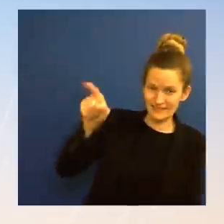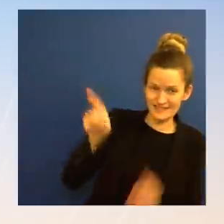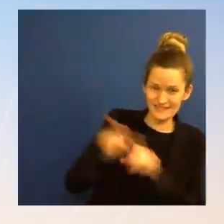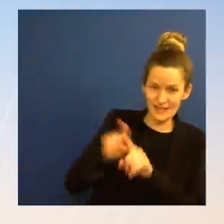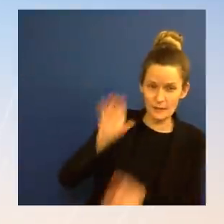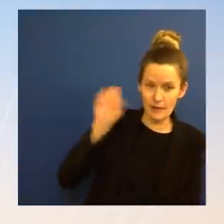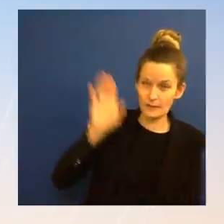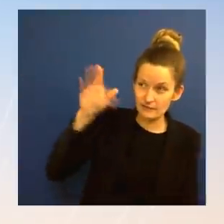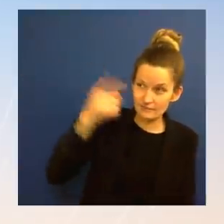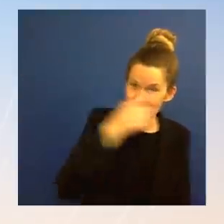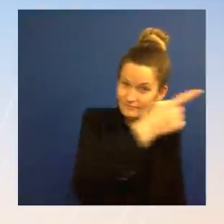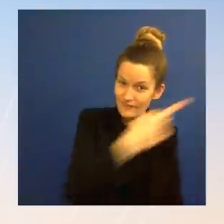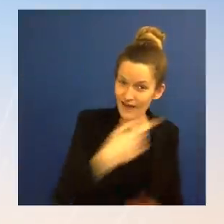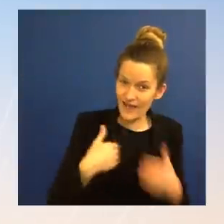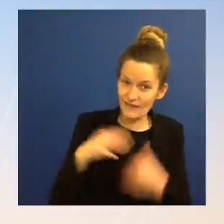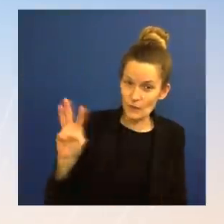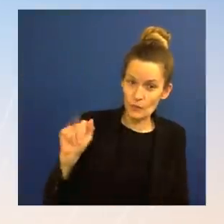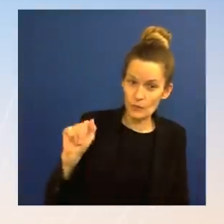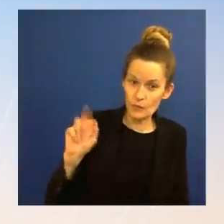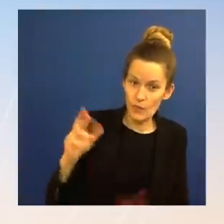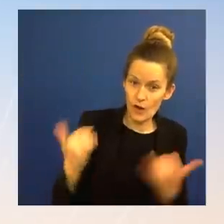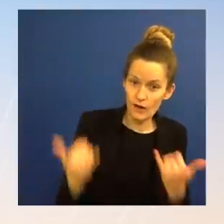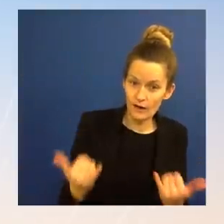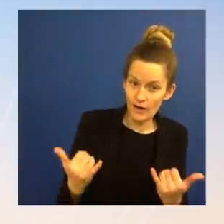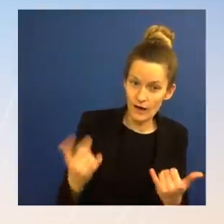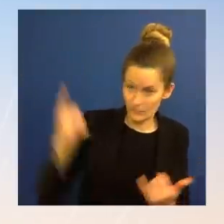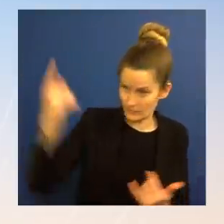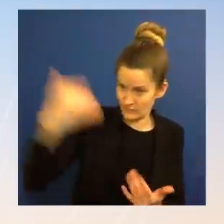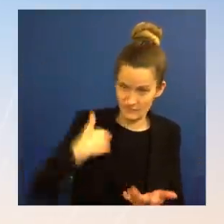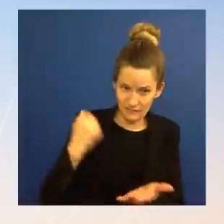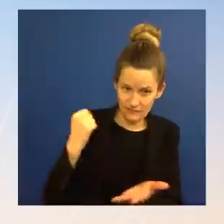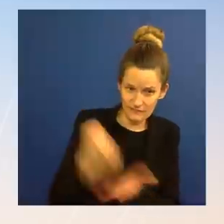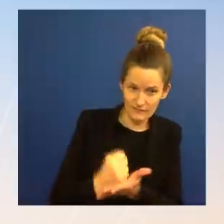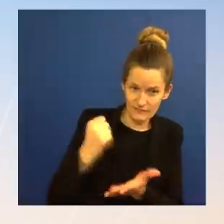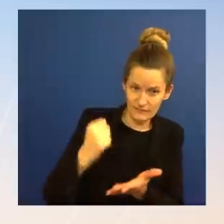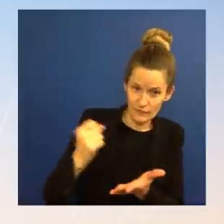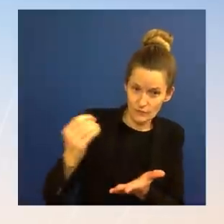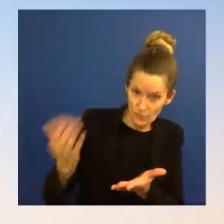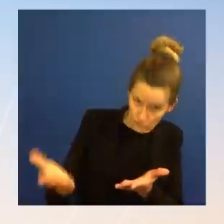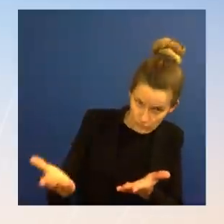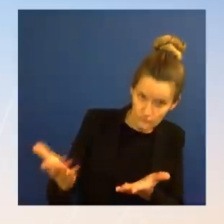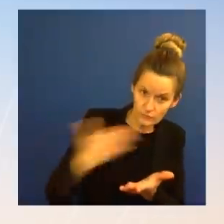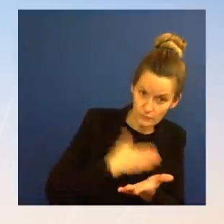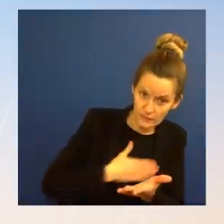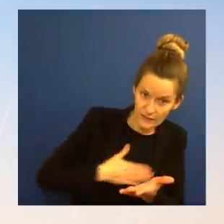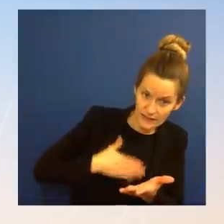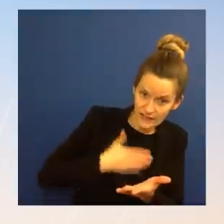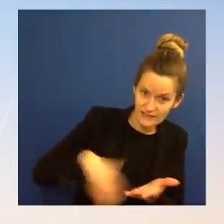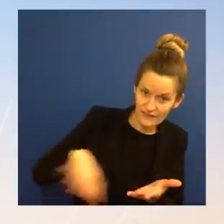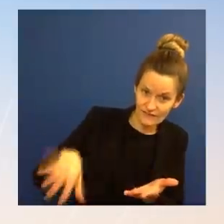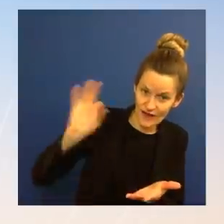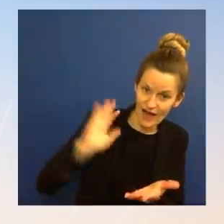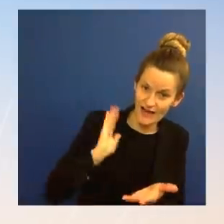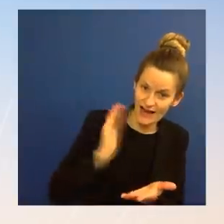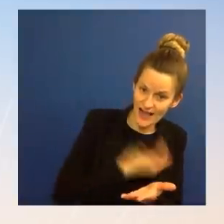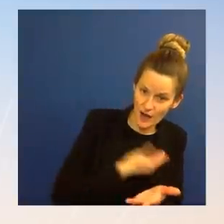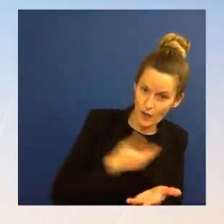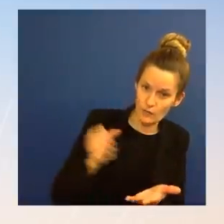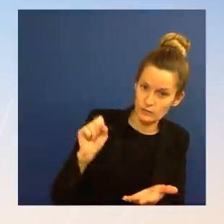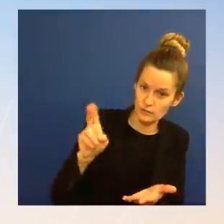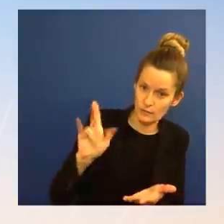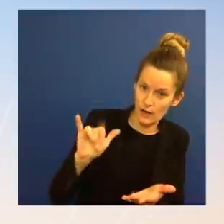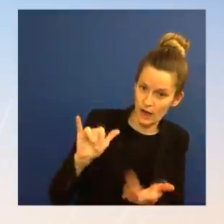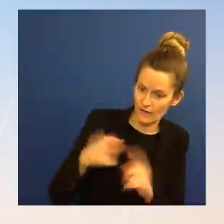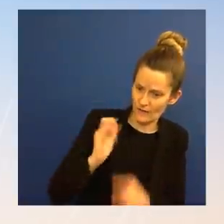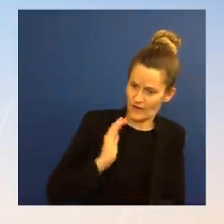go get more supply out of the ground in our own country. The and then just a quick yes or no, because there's a lot of gray area here. Is a